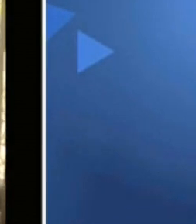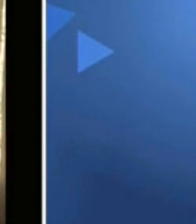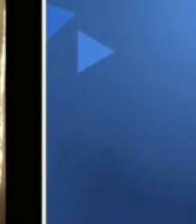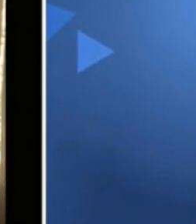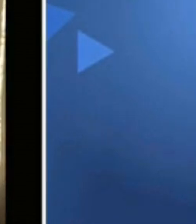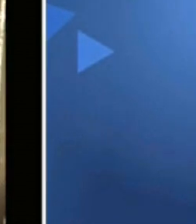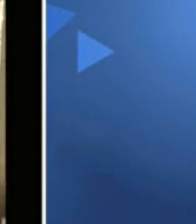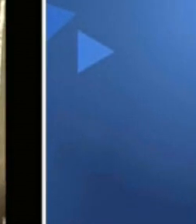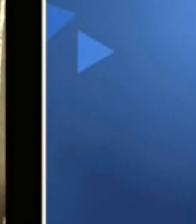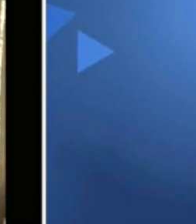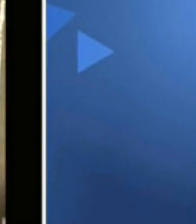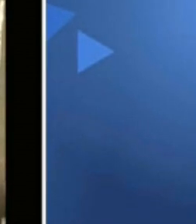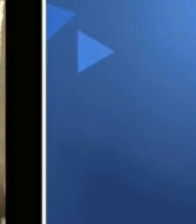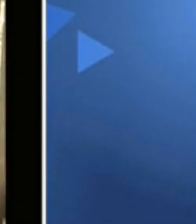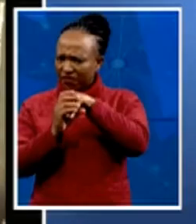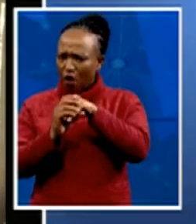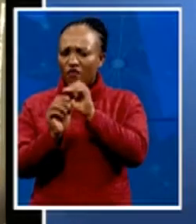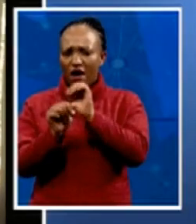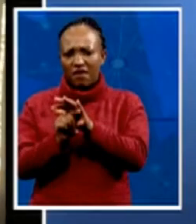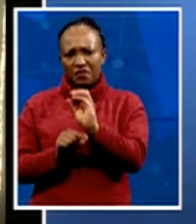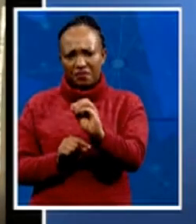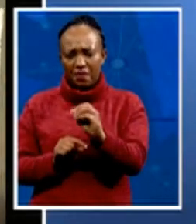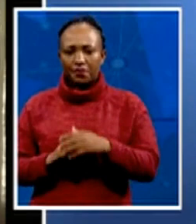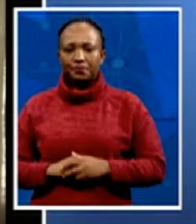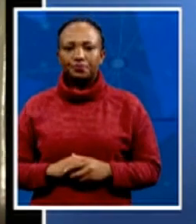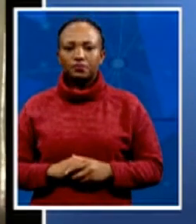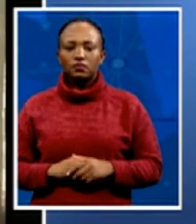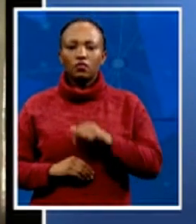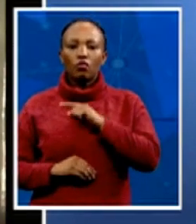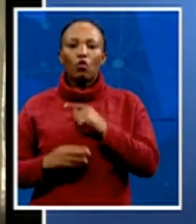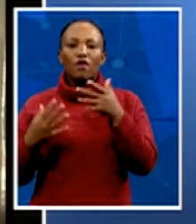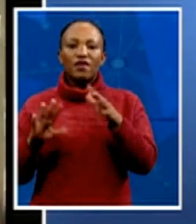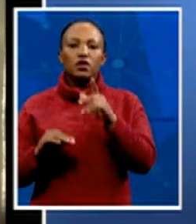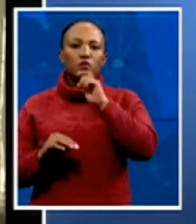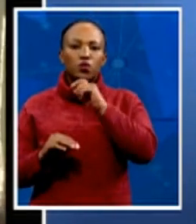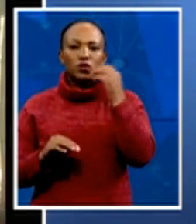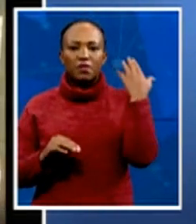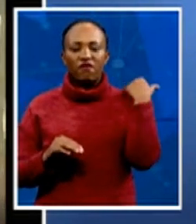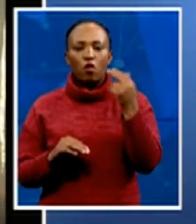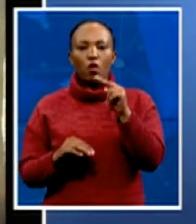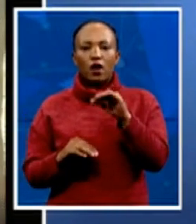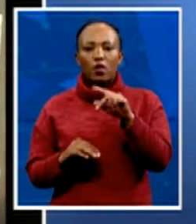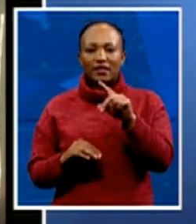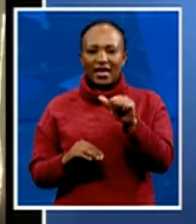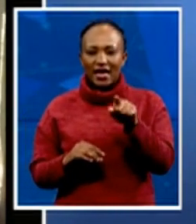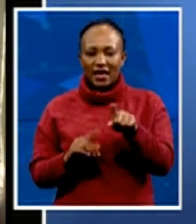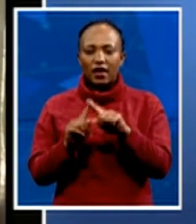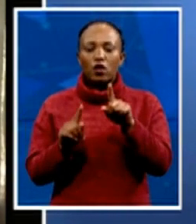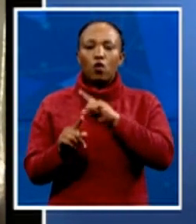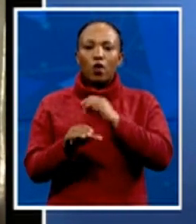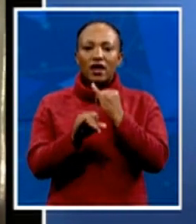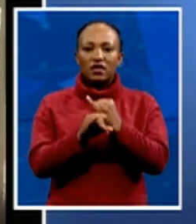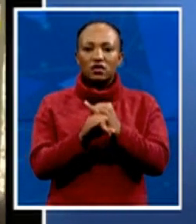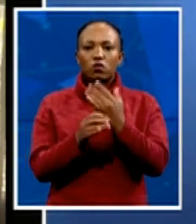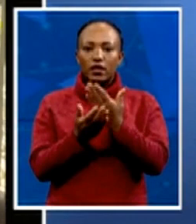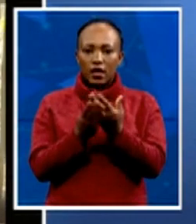I think that maybe the fact that we view the NYDA as this one institution that's going to solve the problems of young people has actually